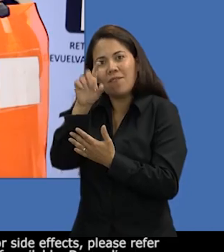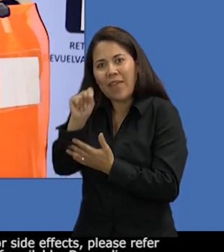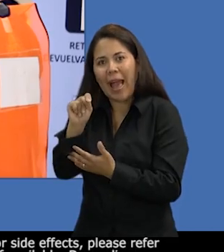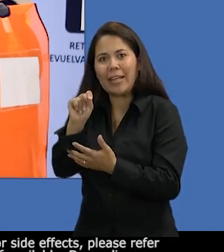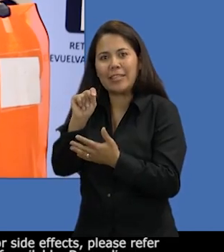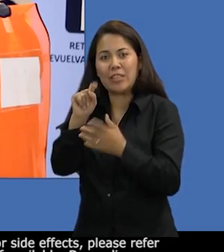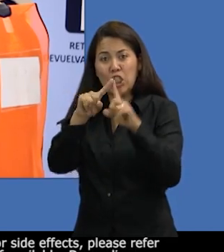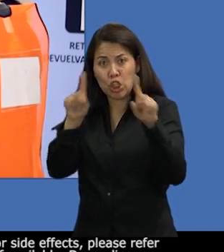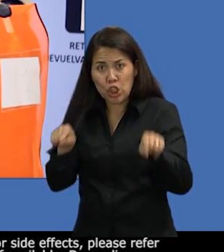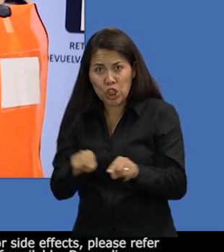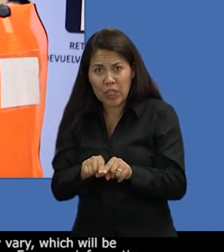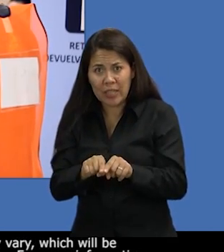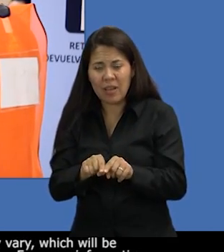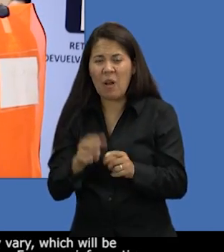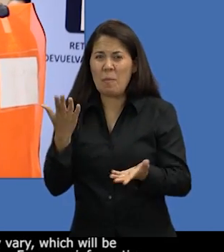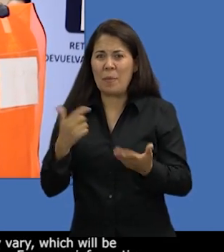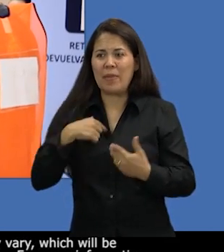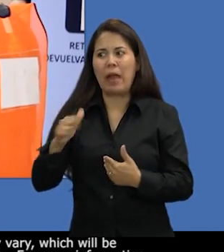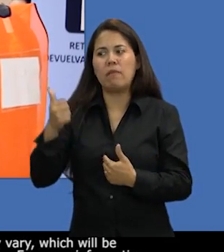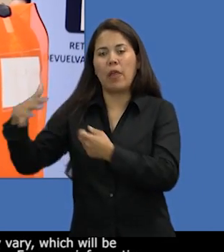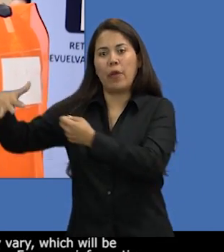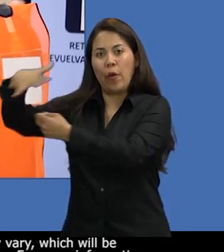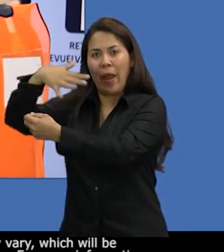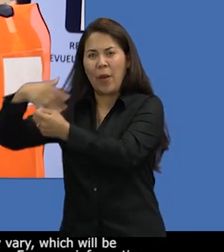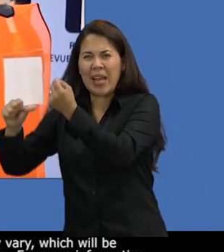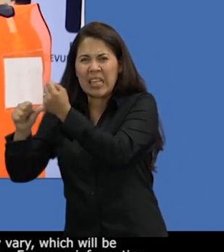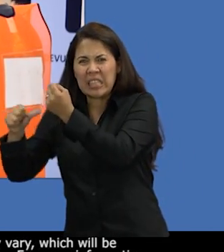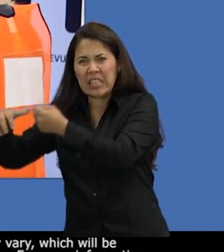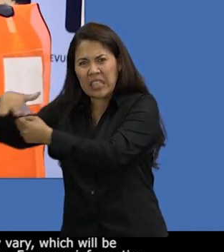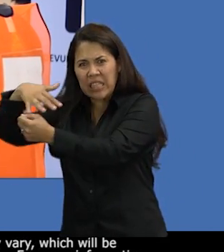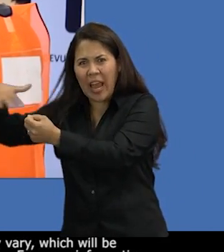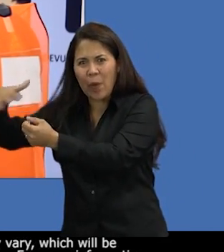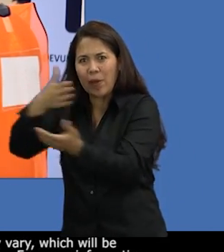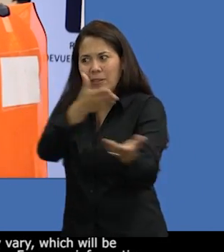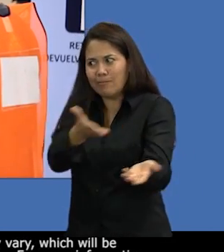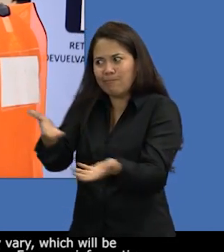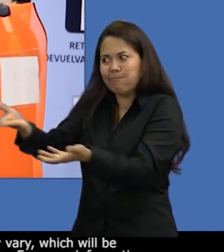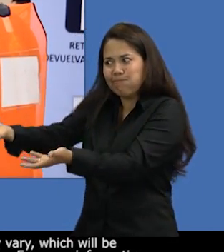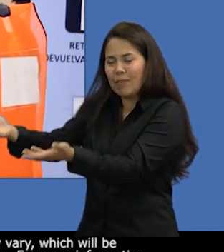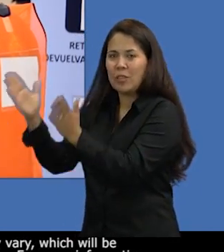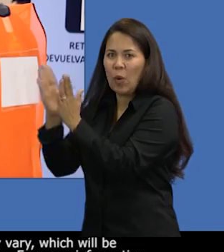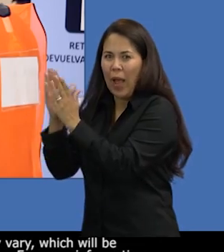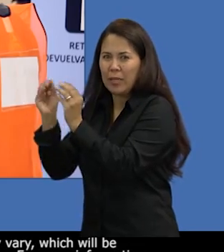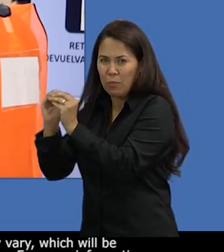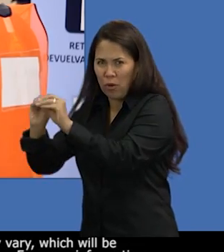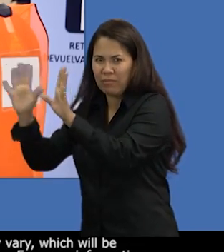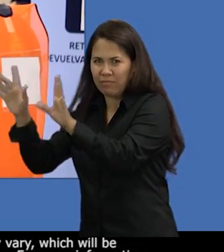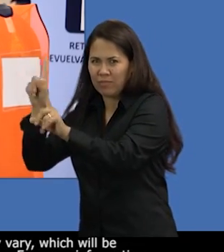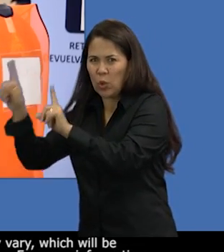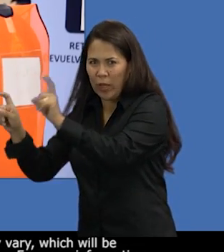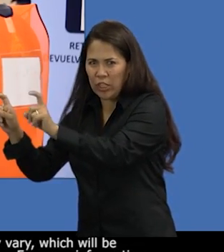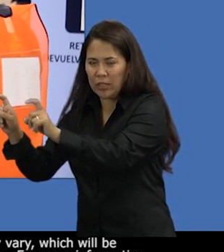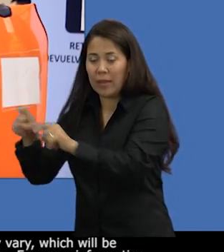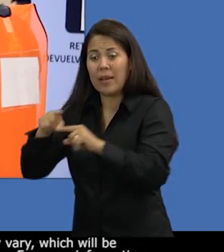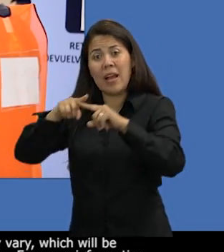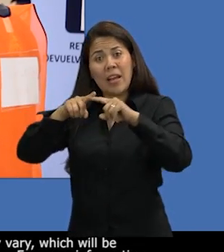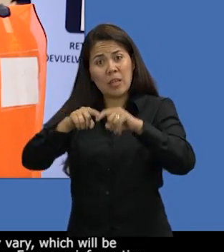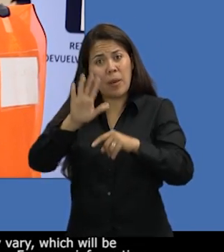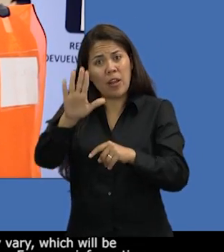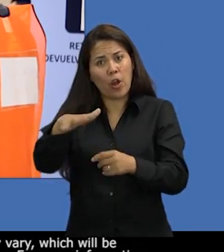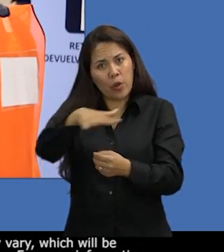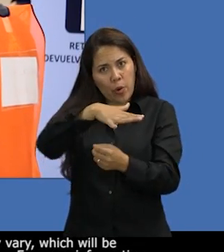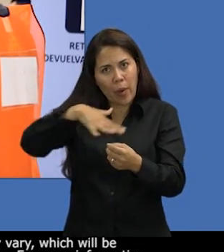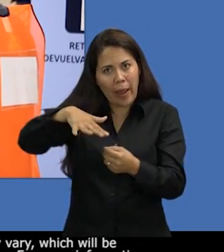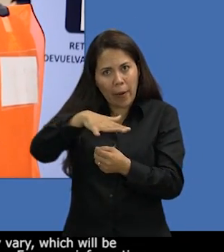Depending on your pod location, some of these procedures may vary, which will be explained to